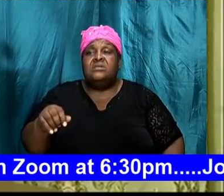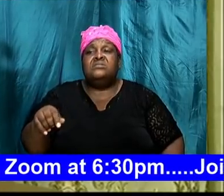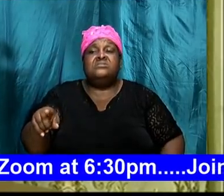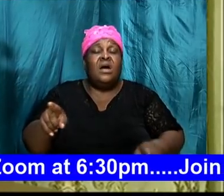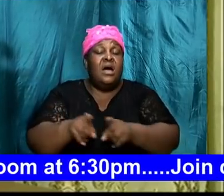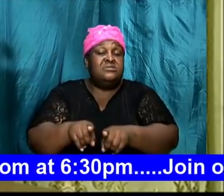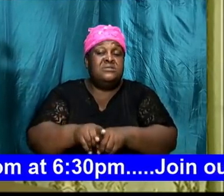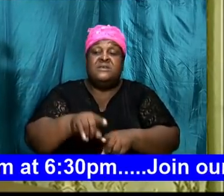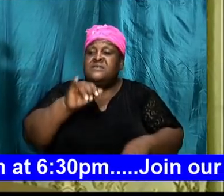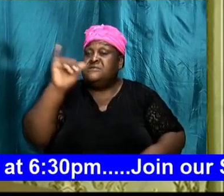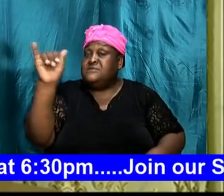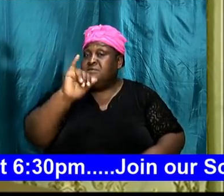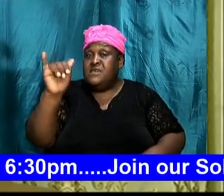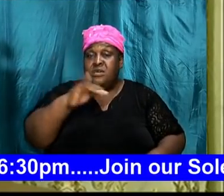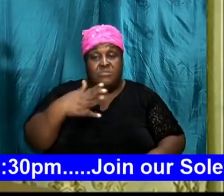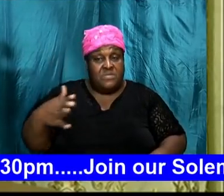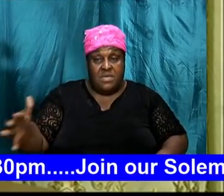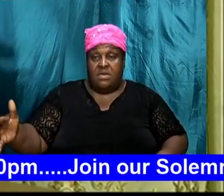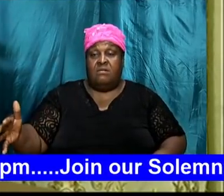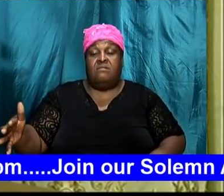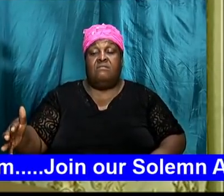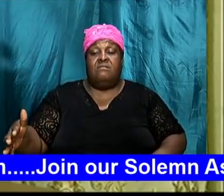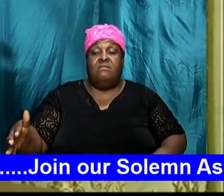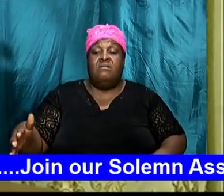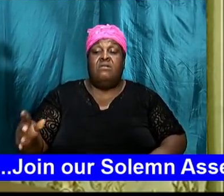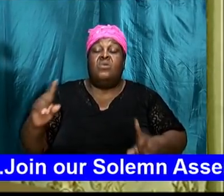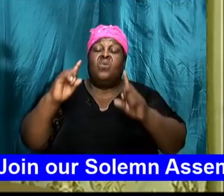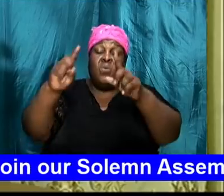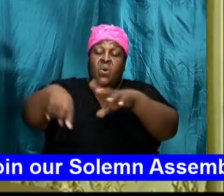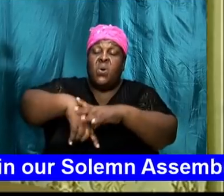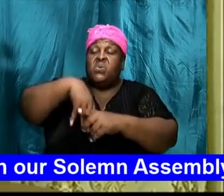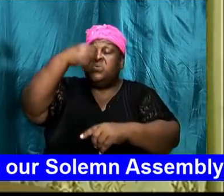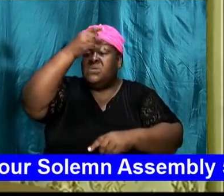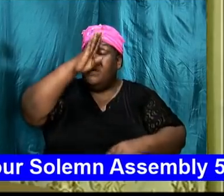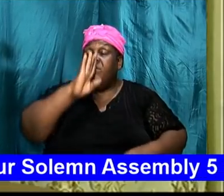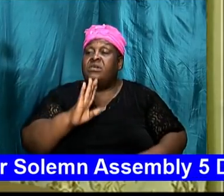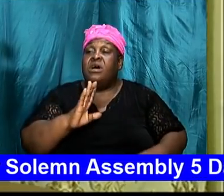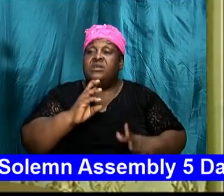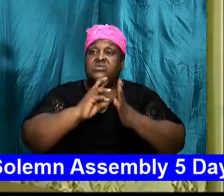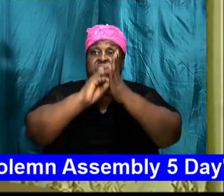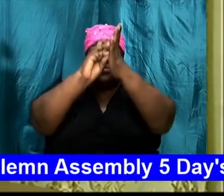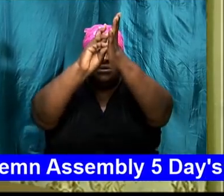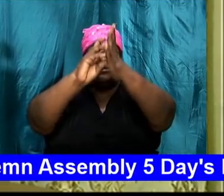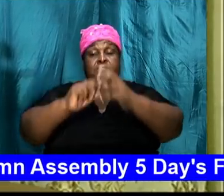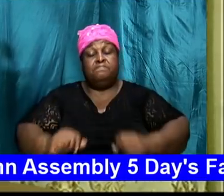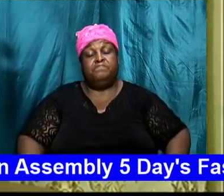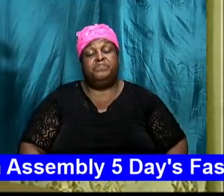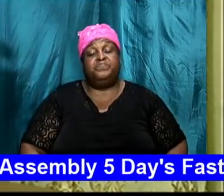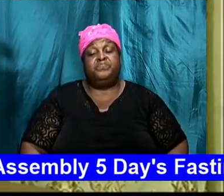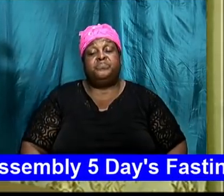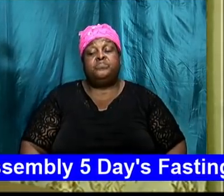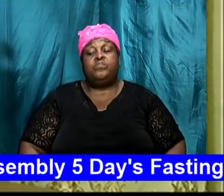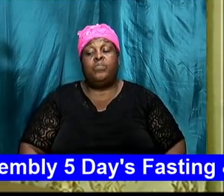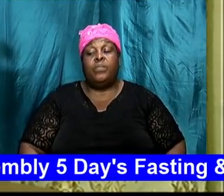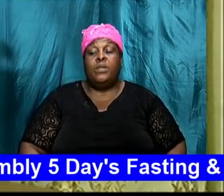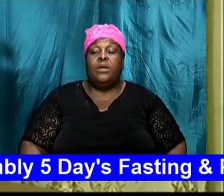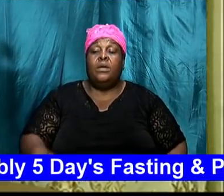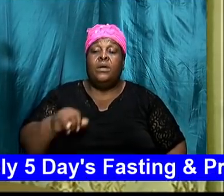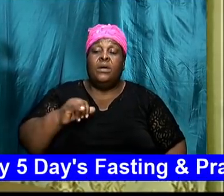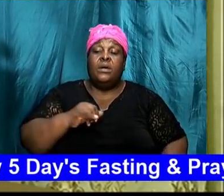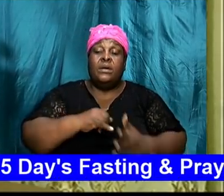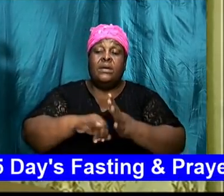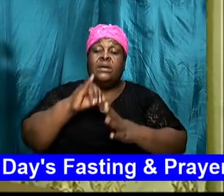of us going outside of God's will amen it is as a